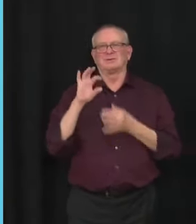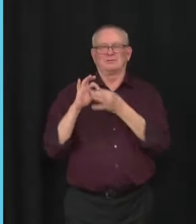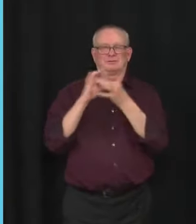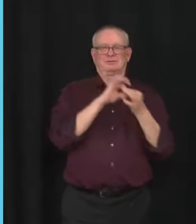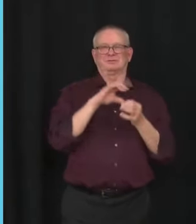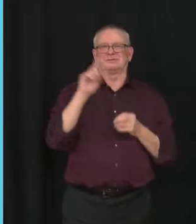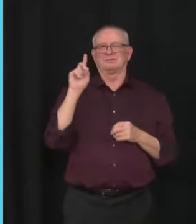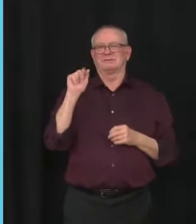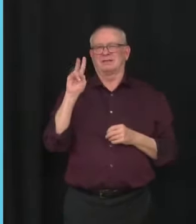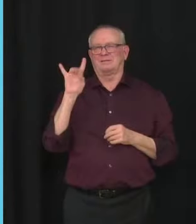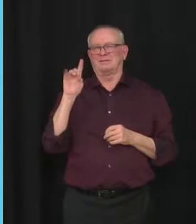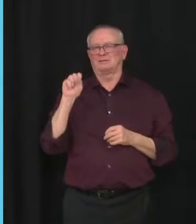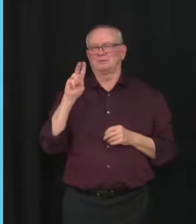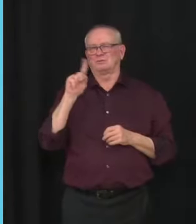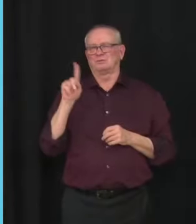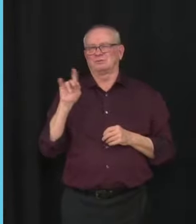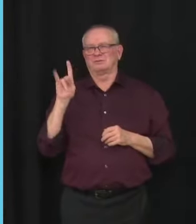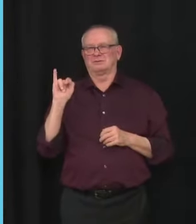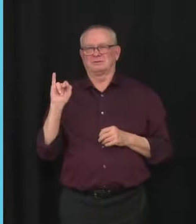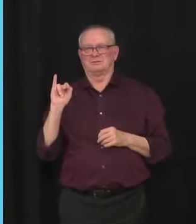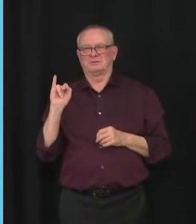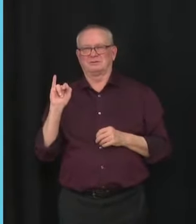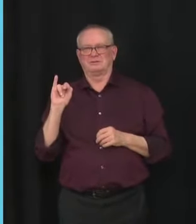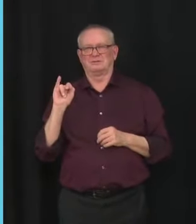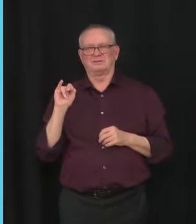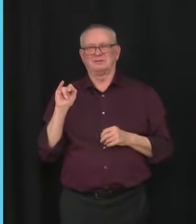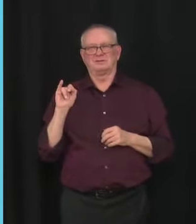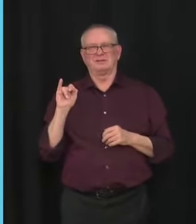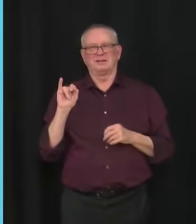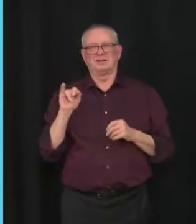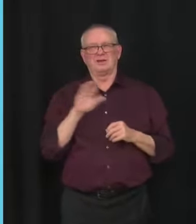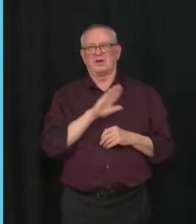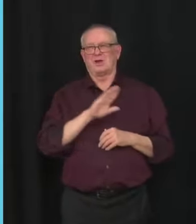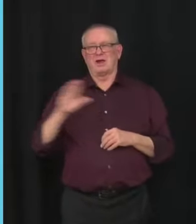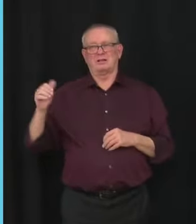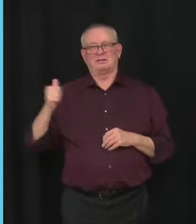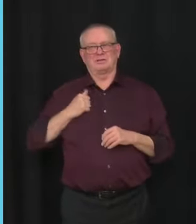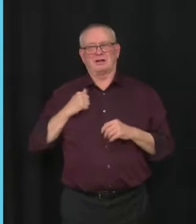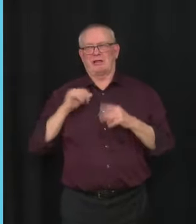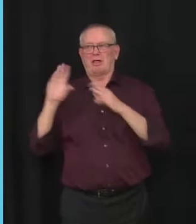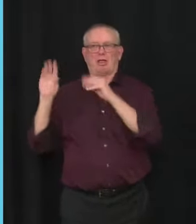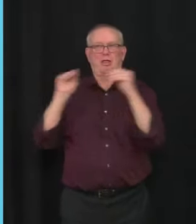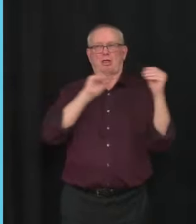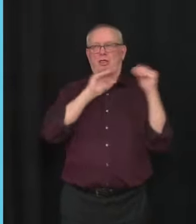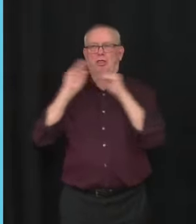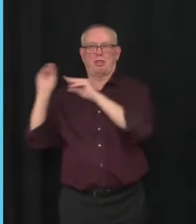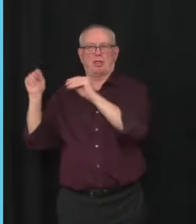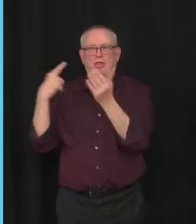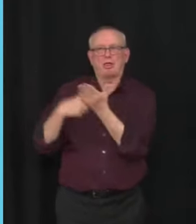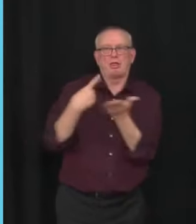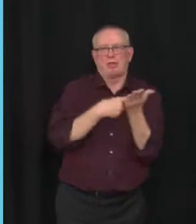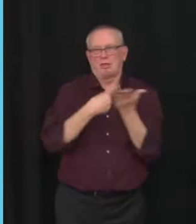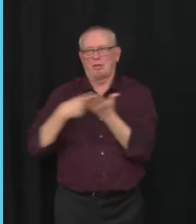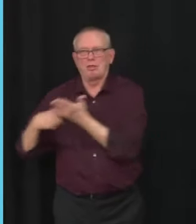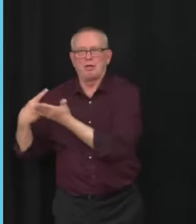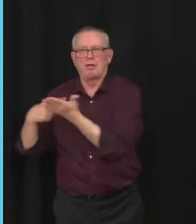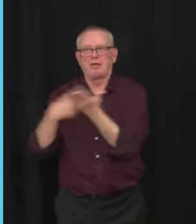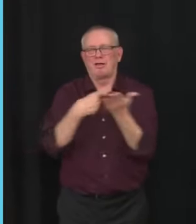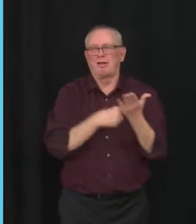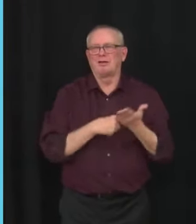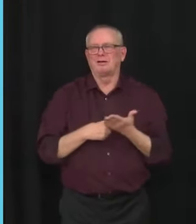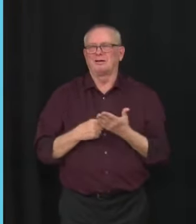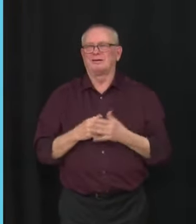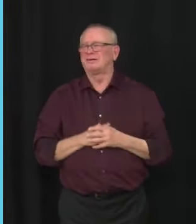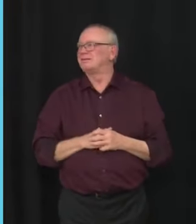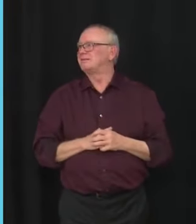Because this will be something people are talking about across the country today. I mean, how do you react when you do